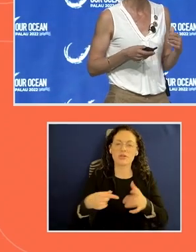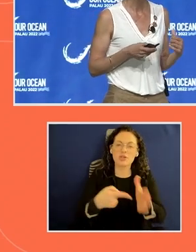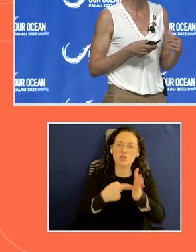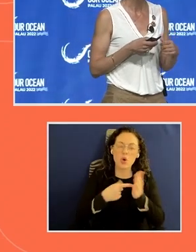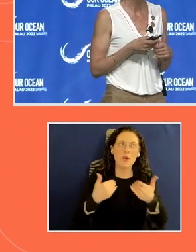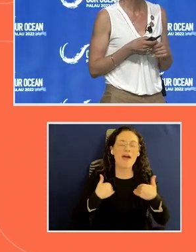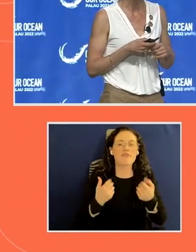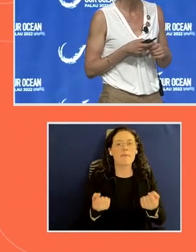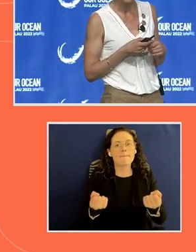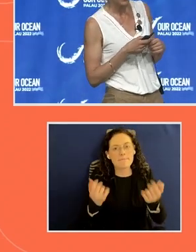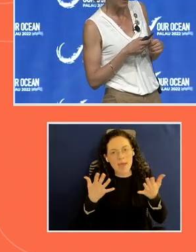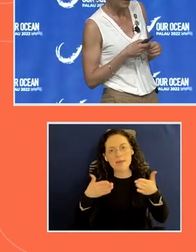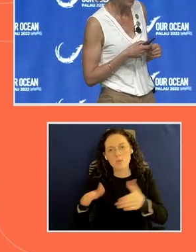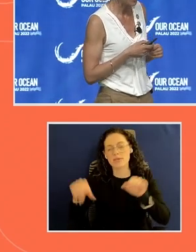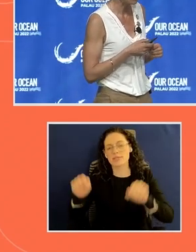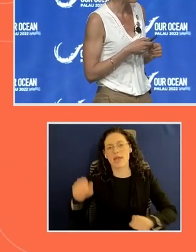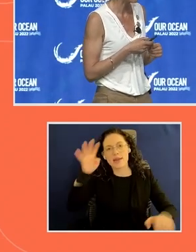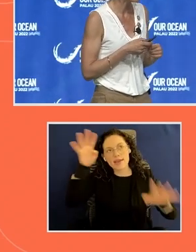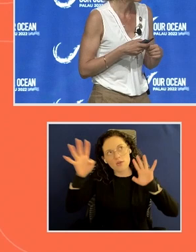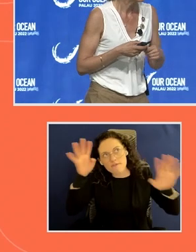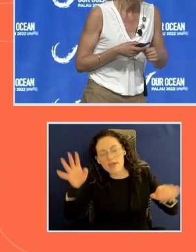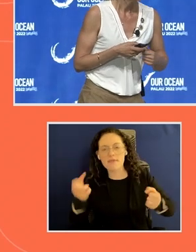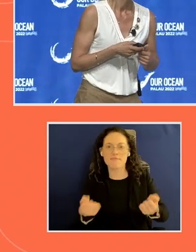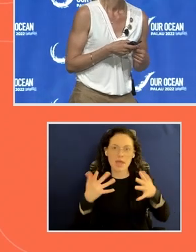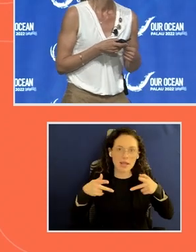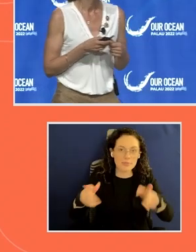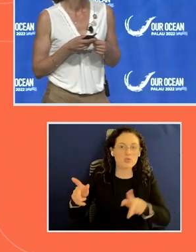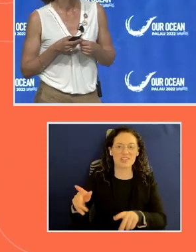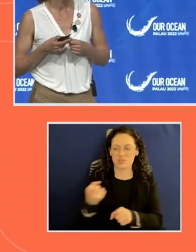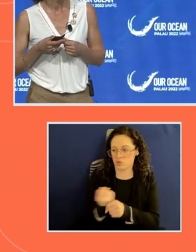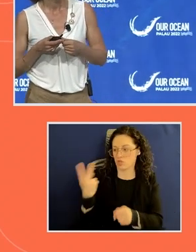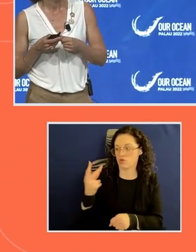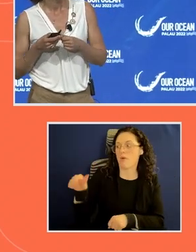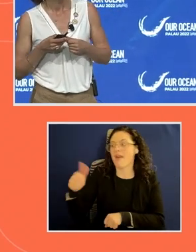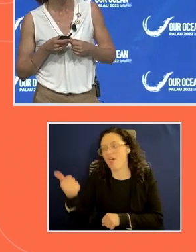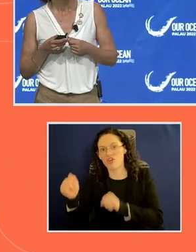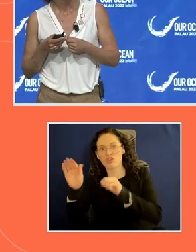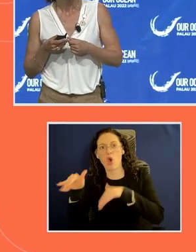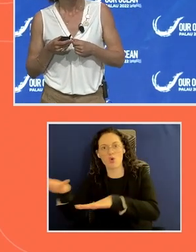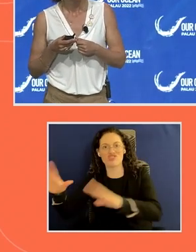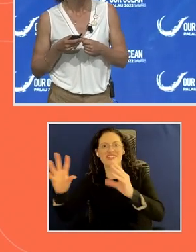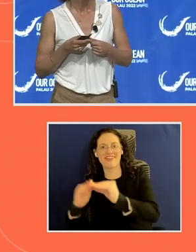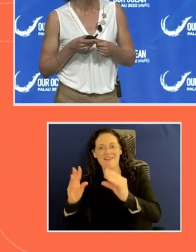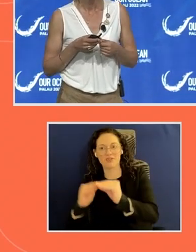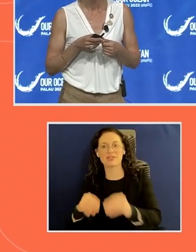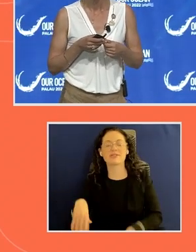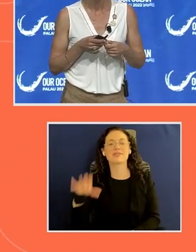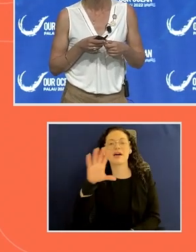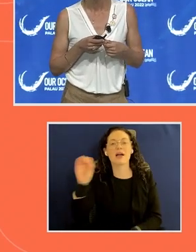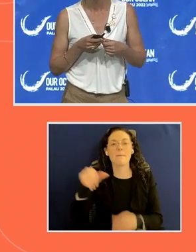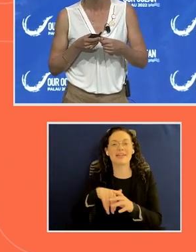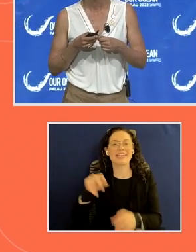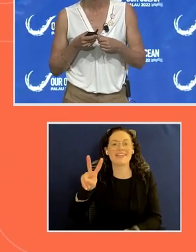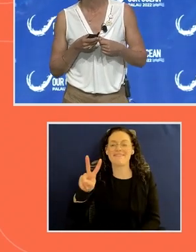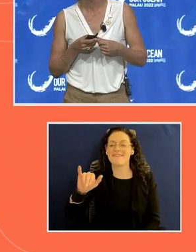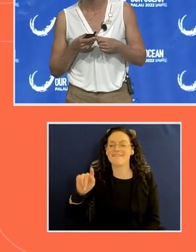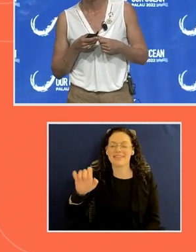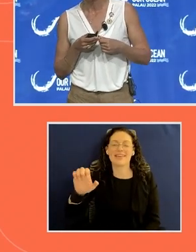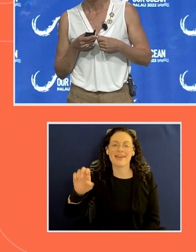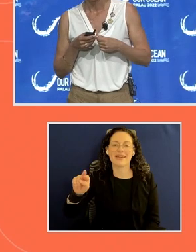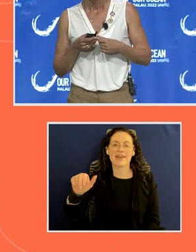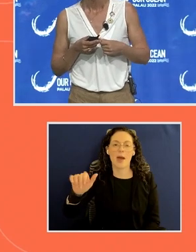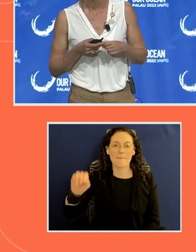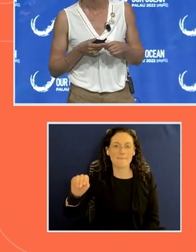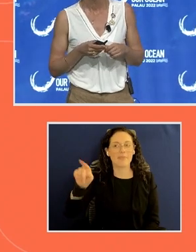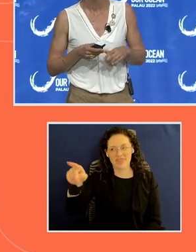Because a few years ago at another Ocean Conference, a company in Vietnam that farms a lot of shrimp named Minh Phu, they made a